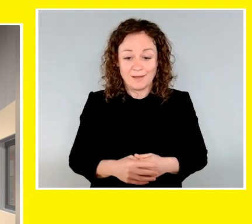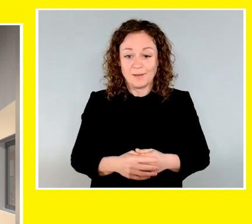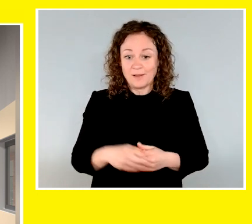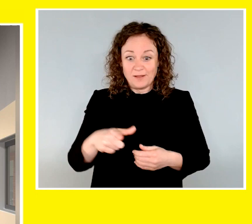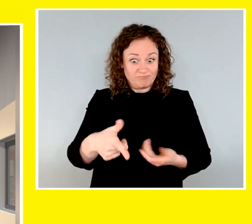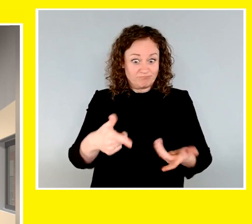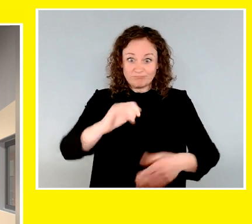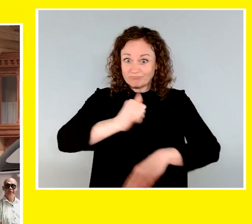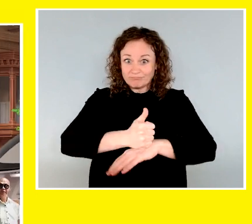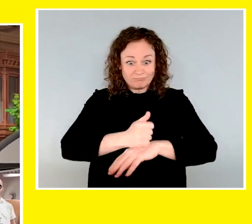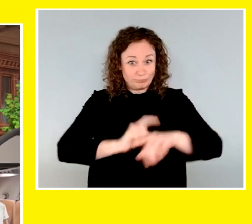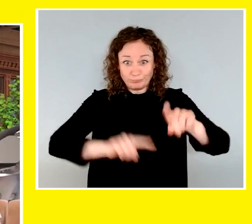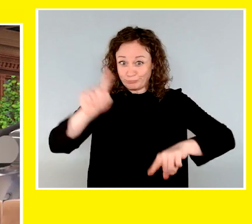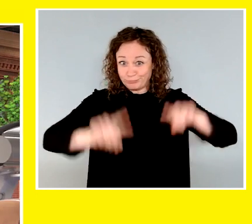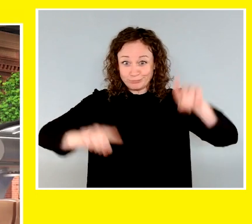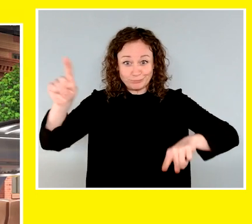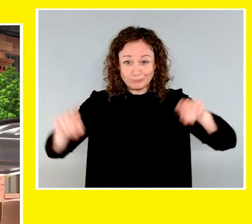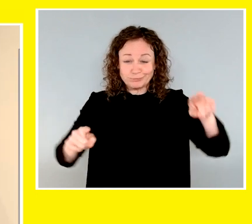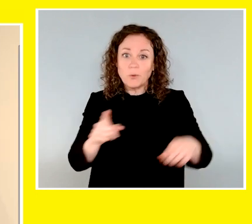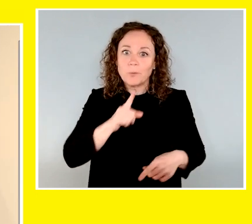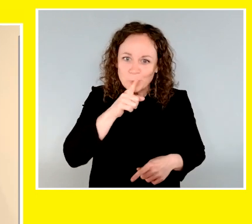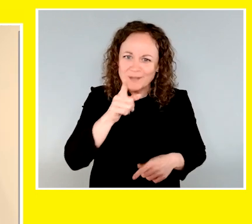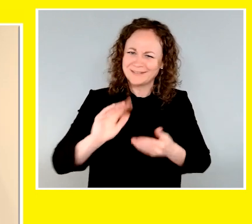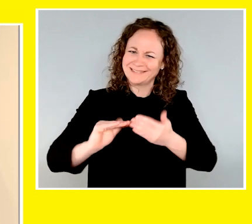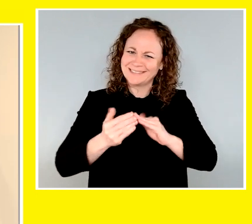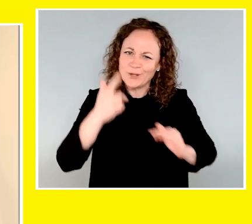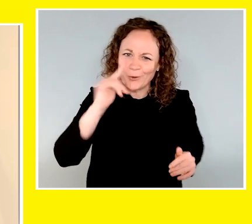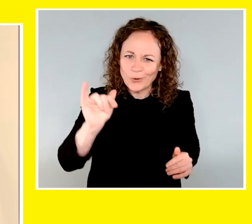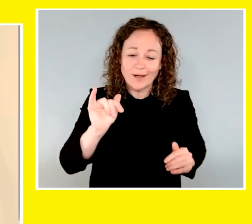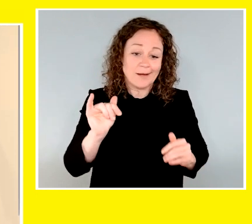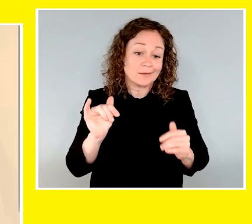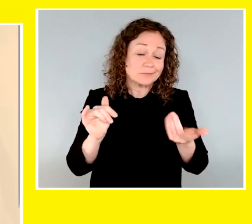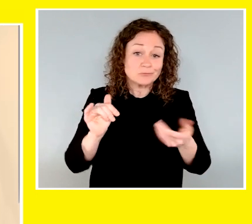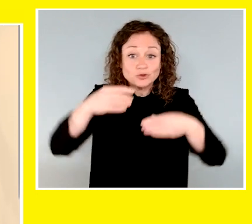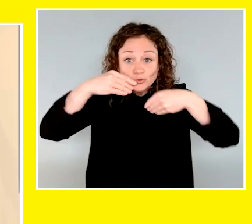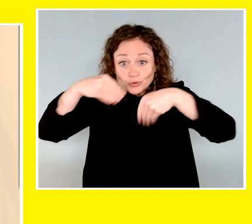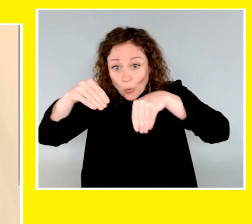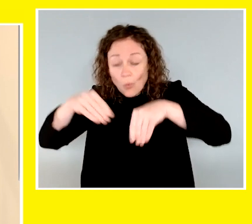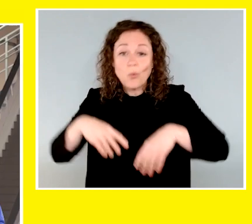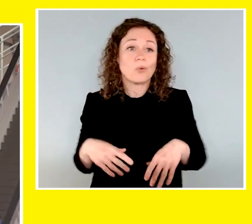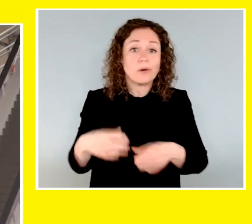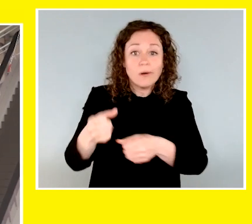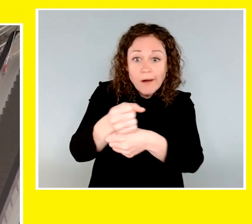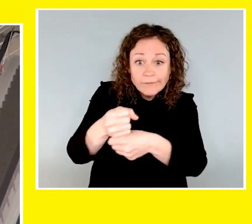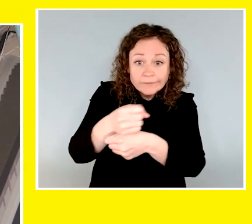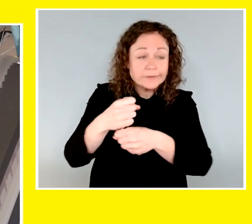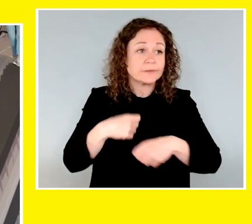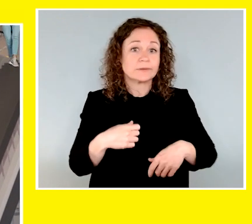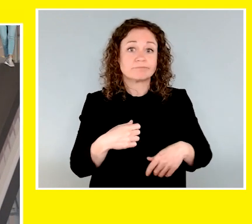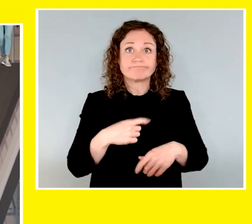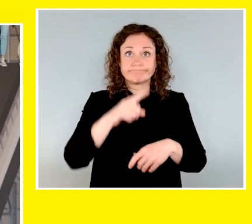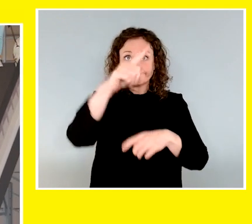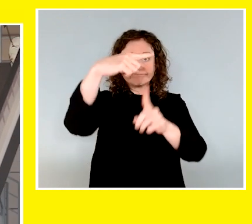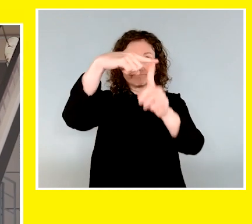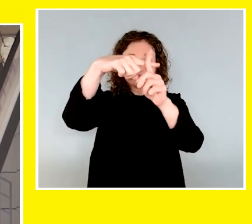of different elements that you might come across in a real city environment, including storefronts, traffic lights, curbs